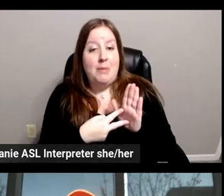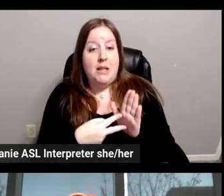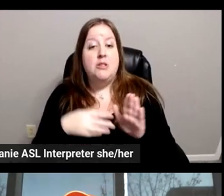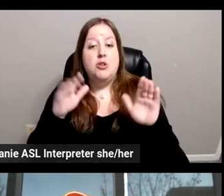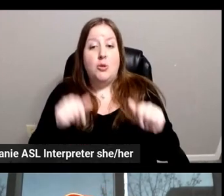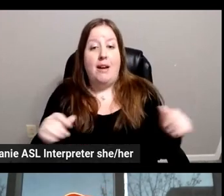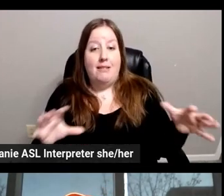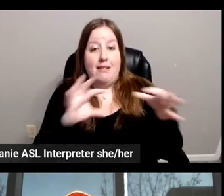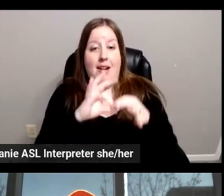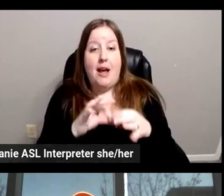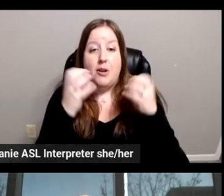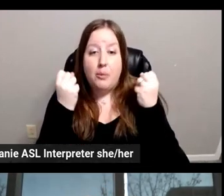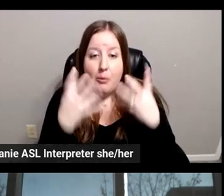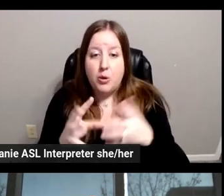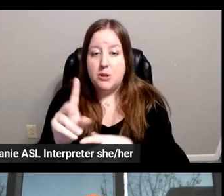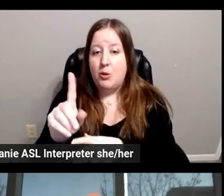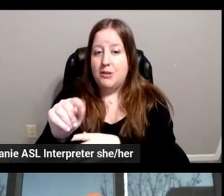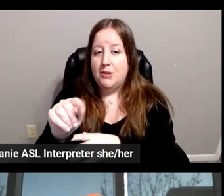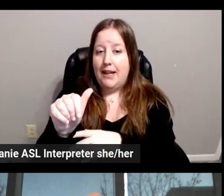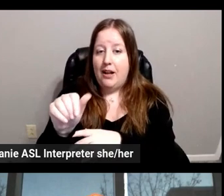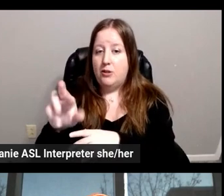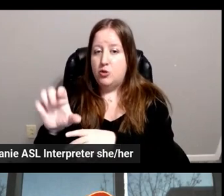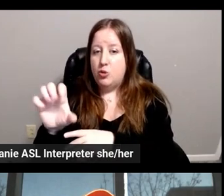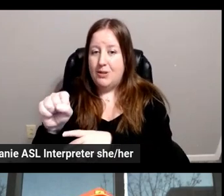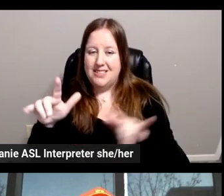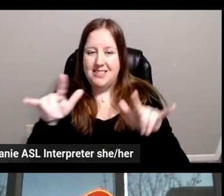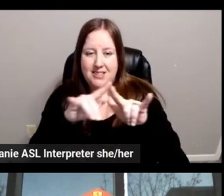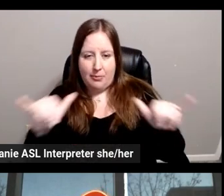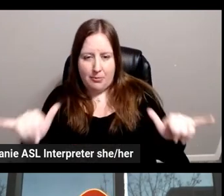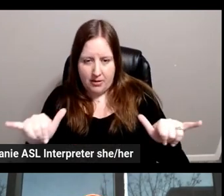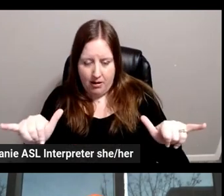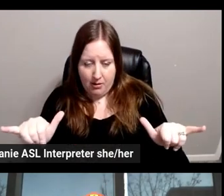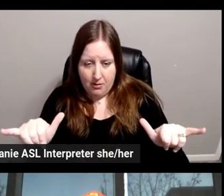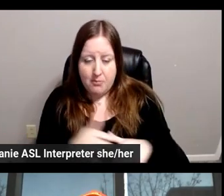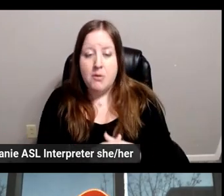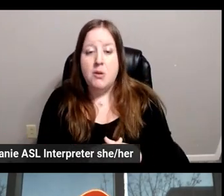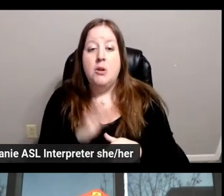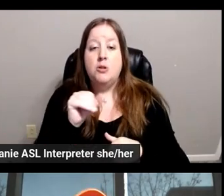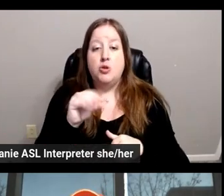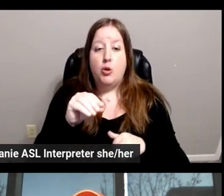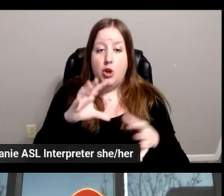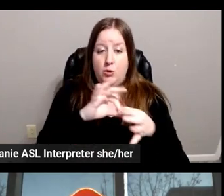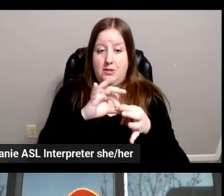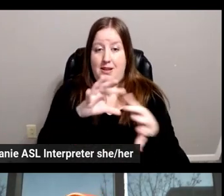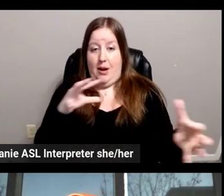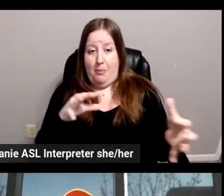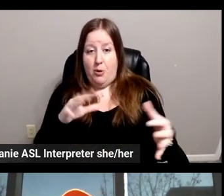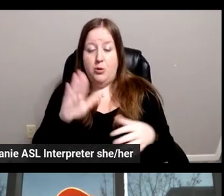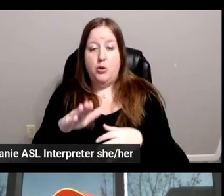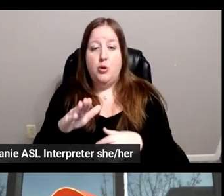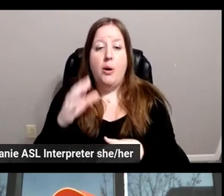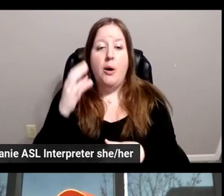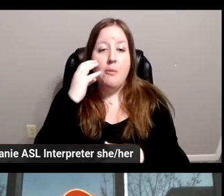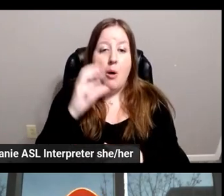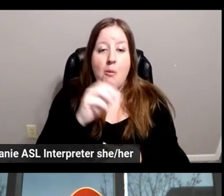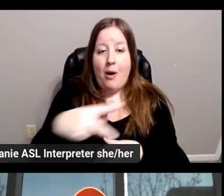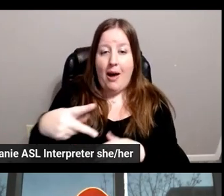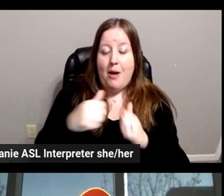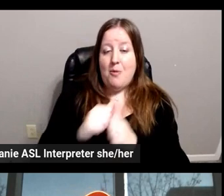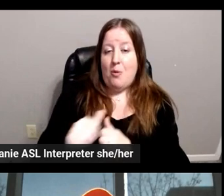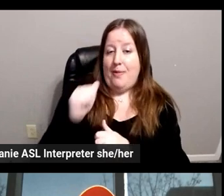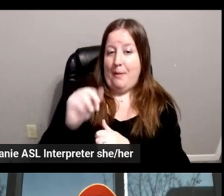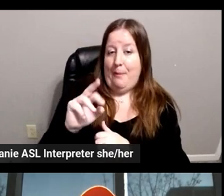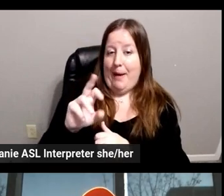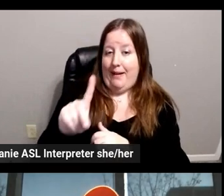connect multiple data sources at the same time. So, you decouple your mobile application with your backend system. And again,